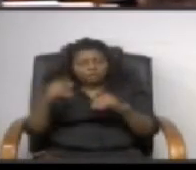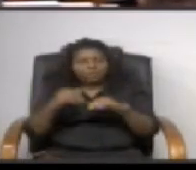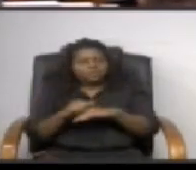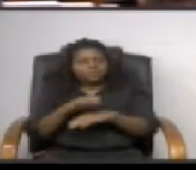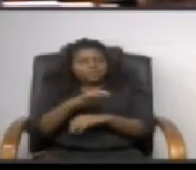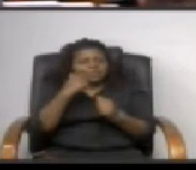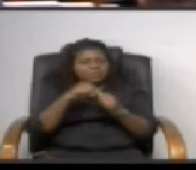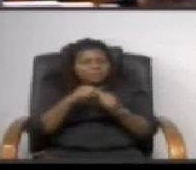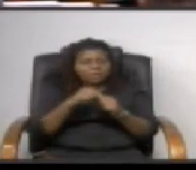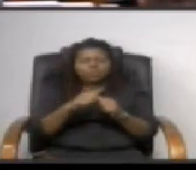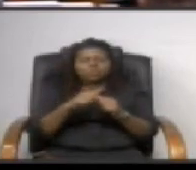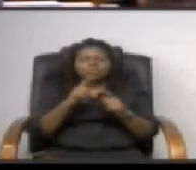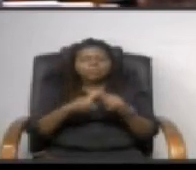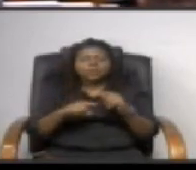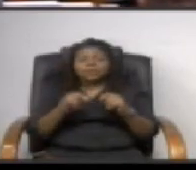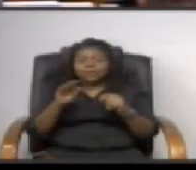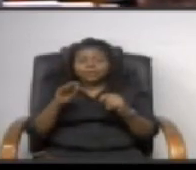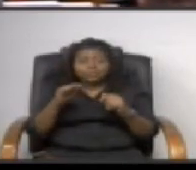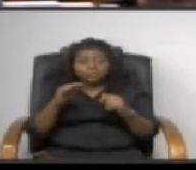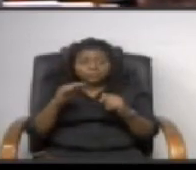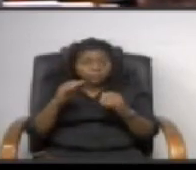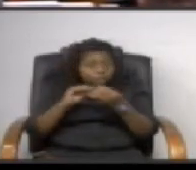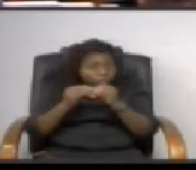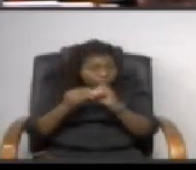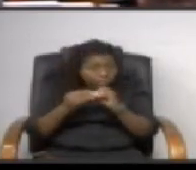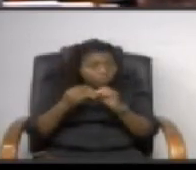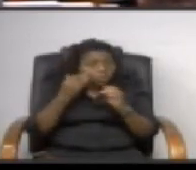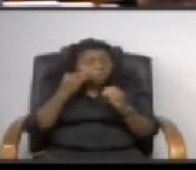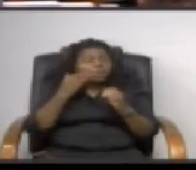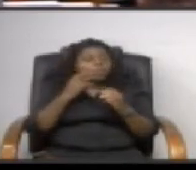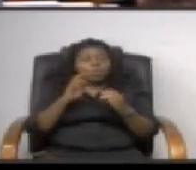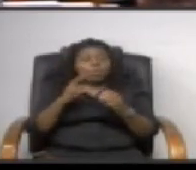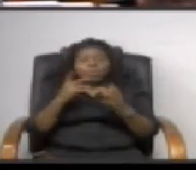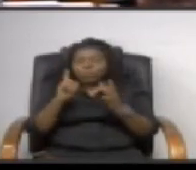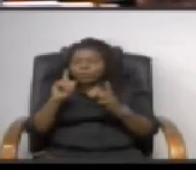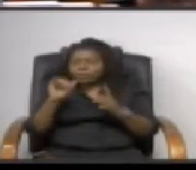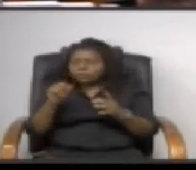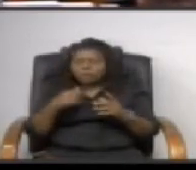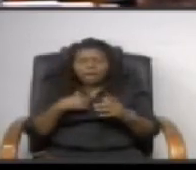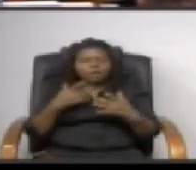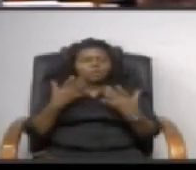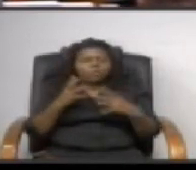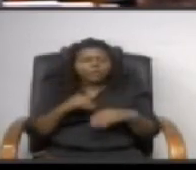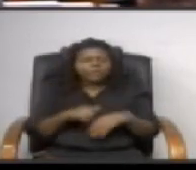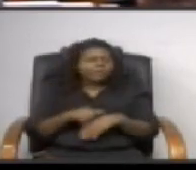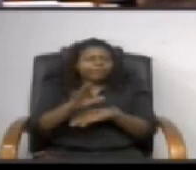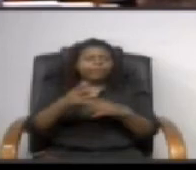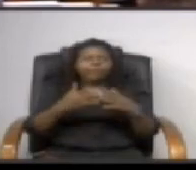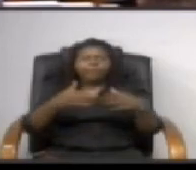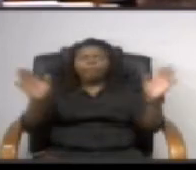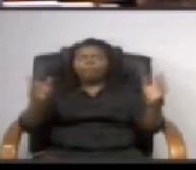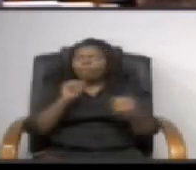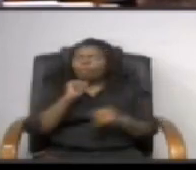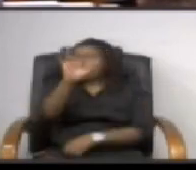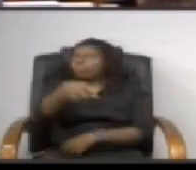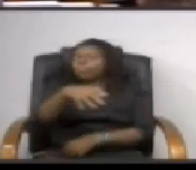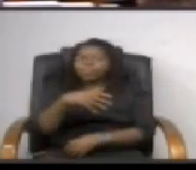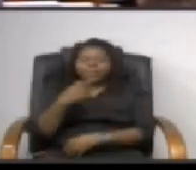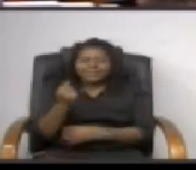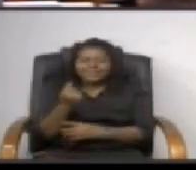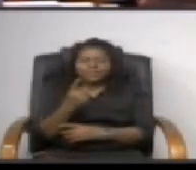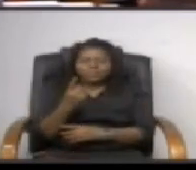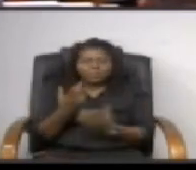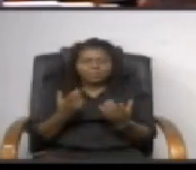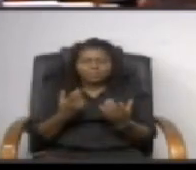letter but until we know what the number is and where it is i have a problem sending the letter just generally when there might not even be legislation